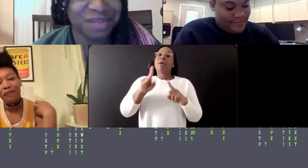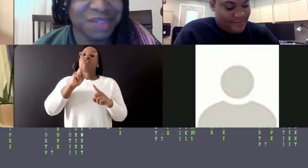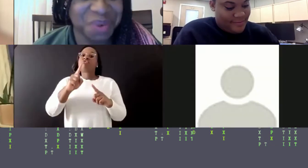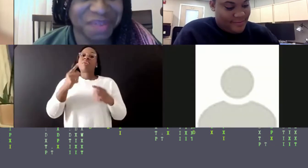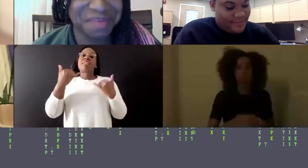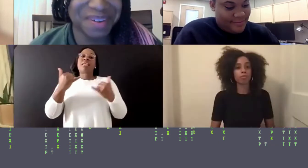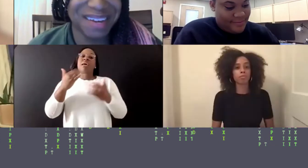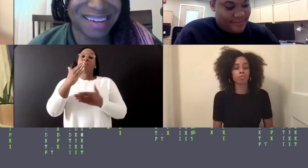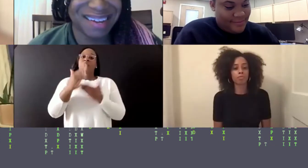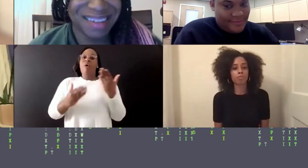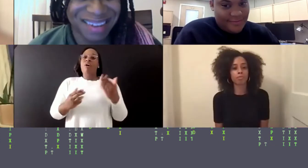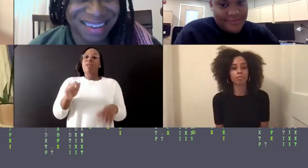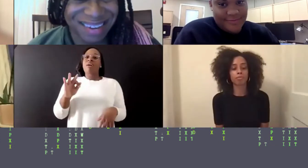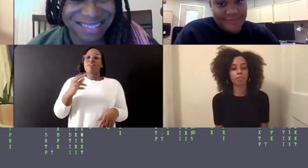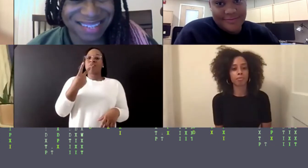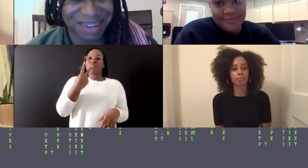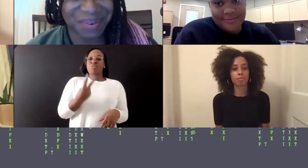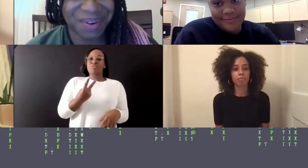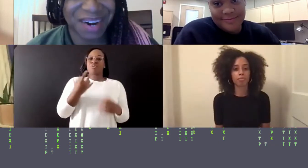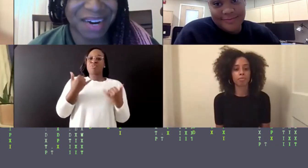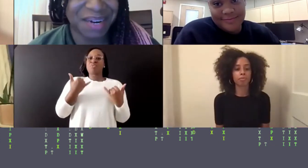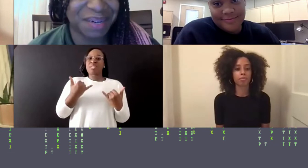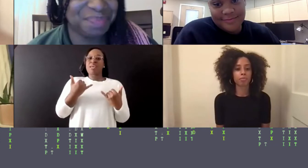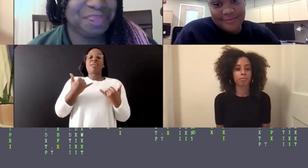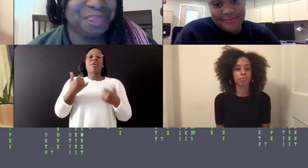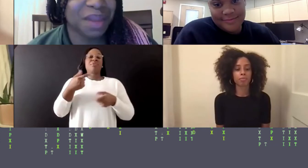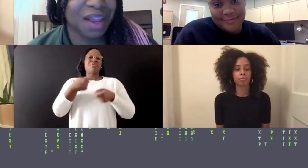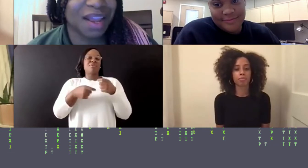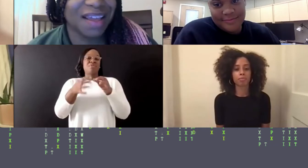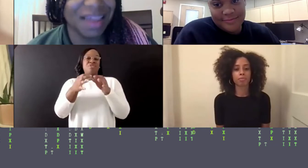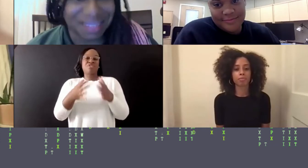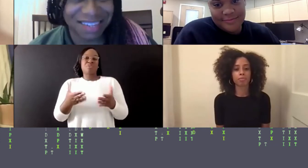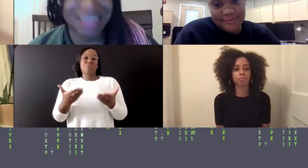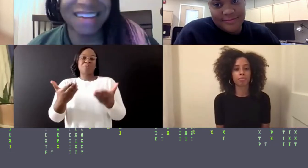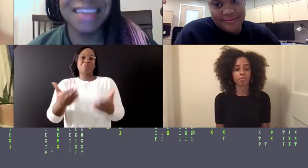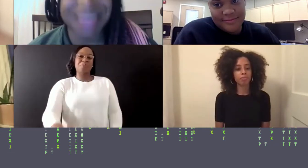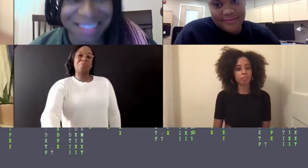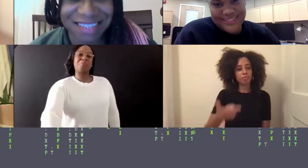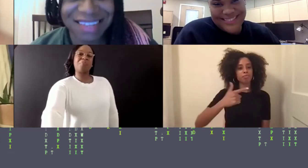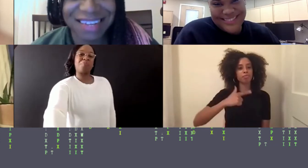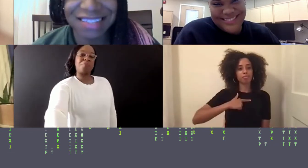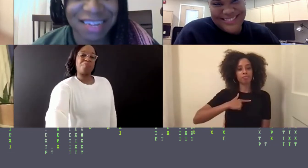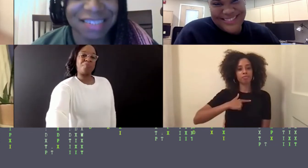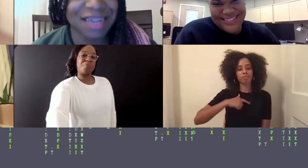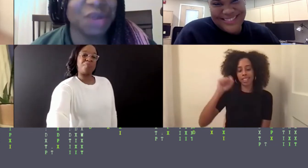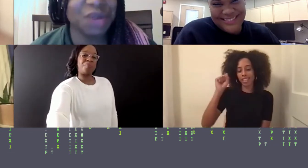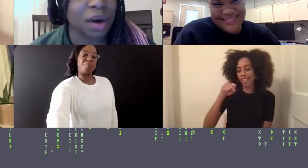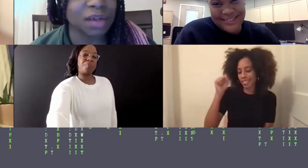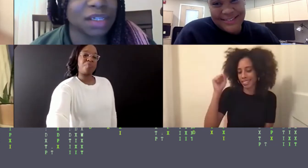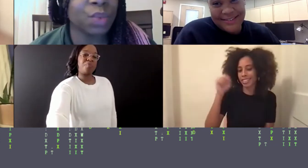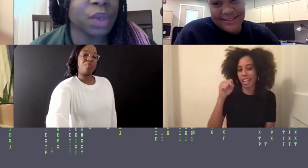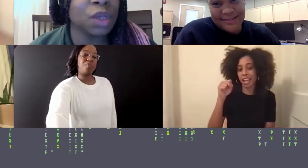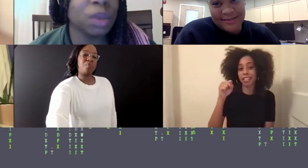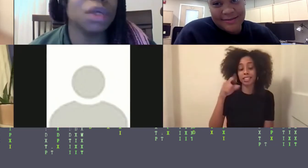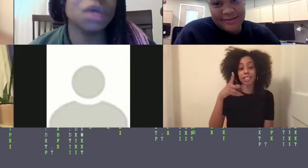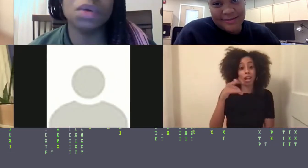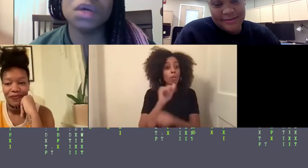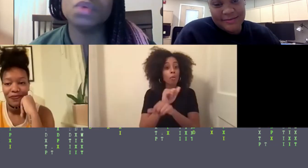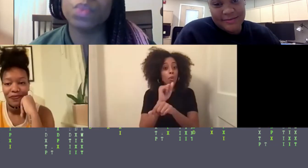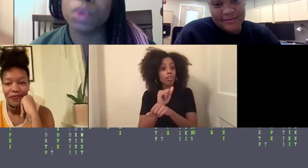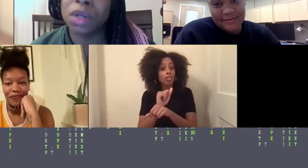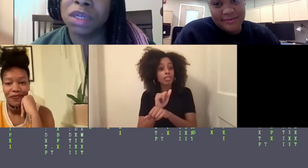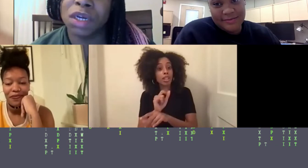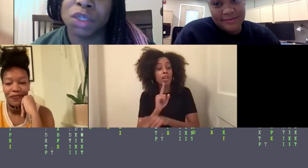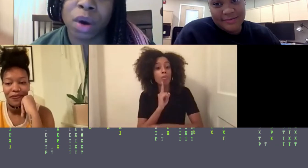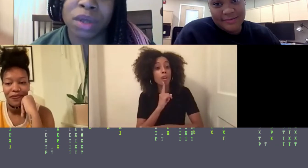a part of two of them. So, um, yes, yes, yes, yes. And it works. It really, really, it